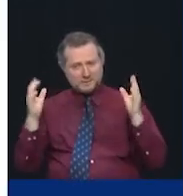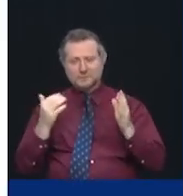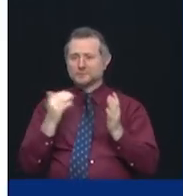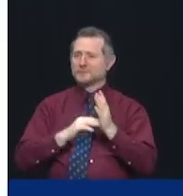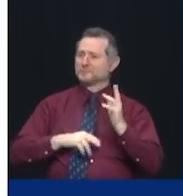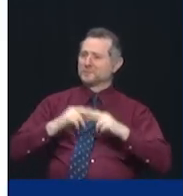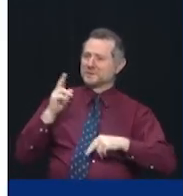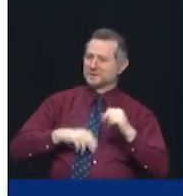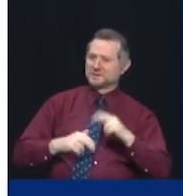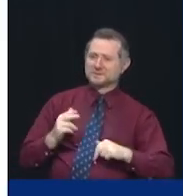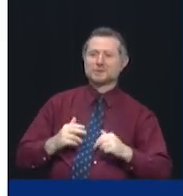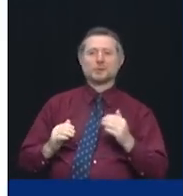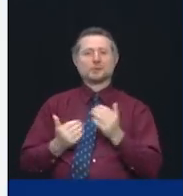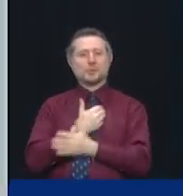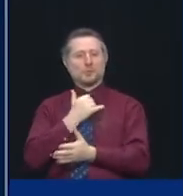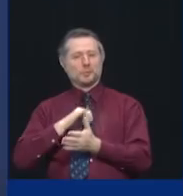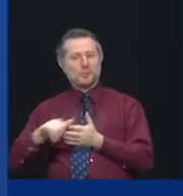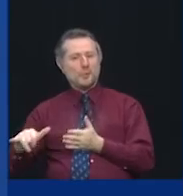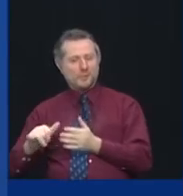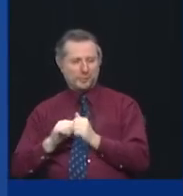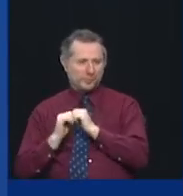renew New York together.